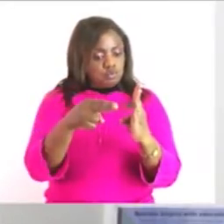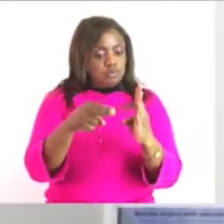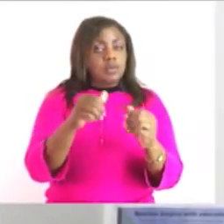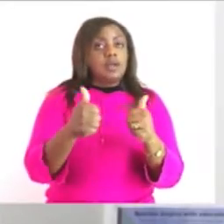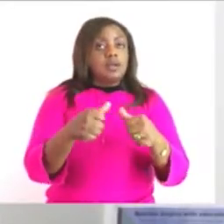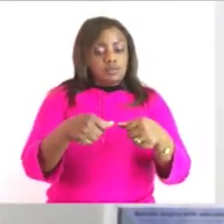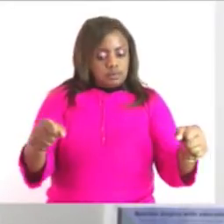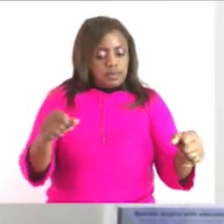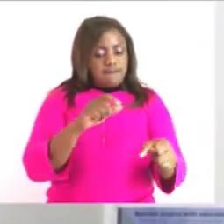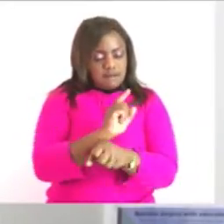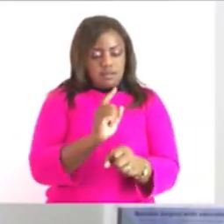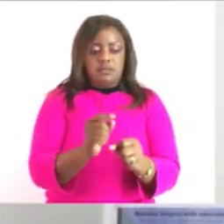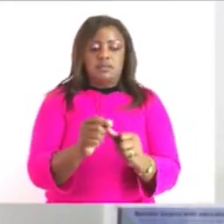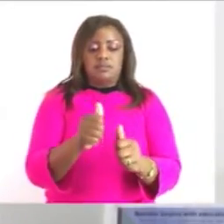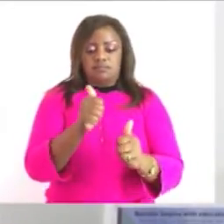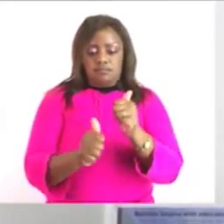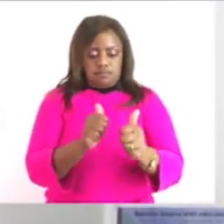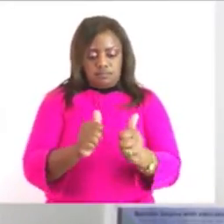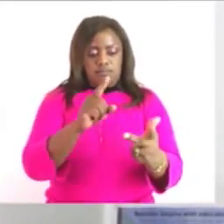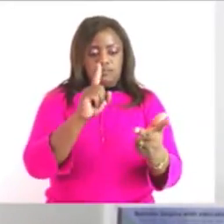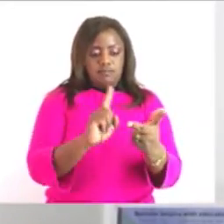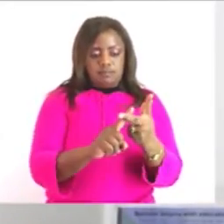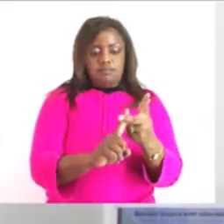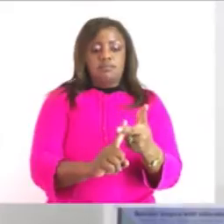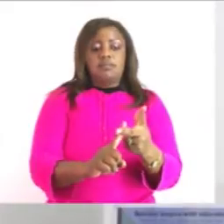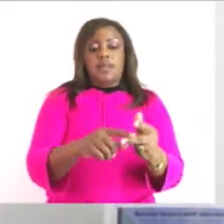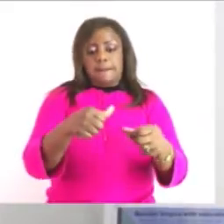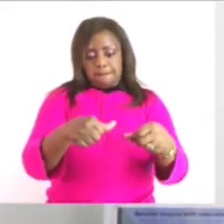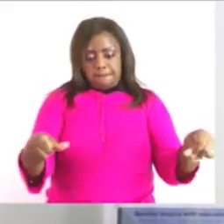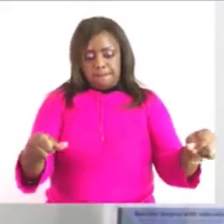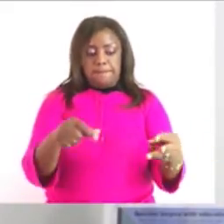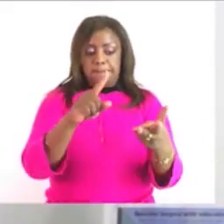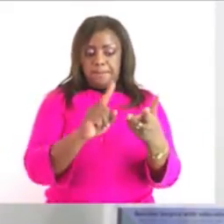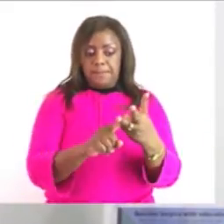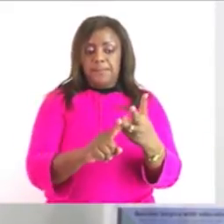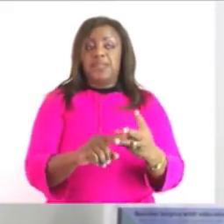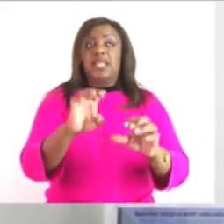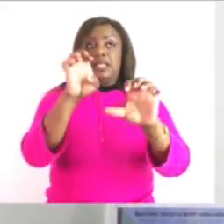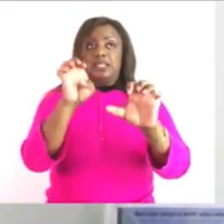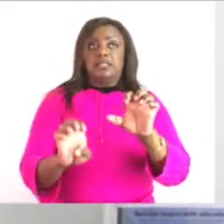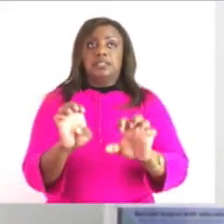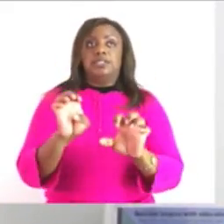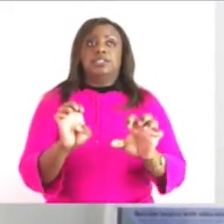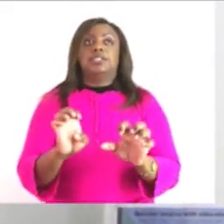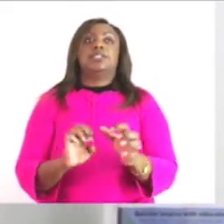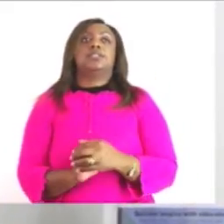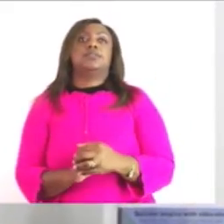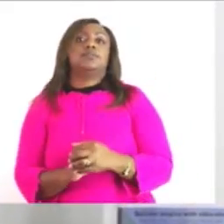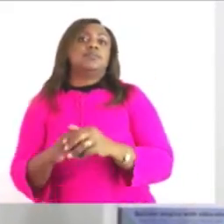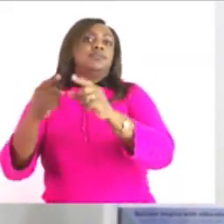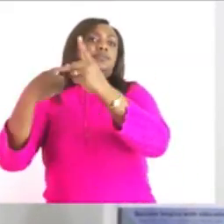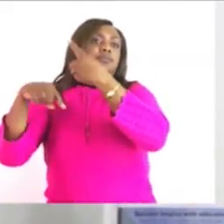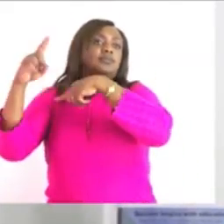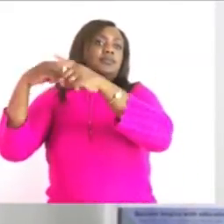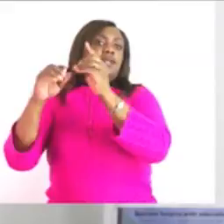and then that is how you have to do it so we have to move back to our